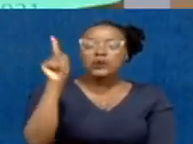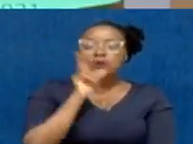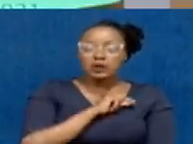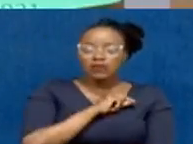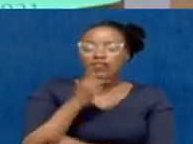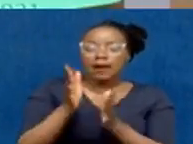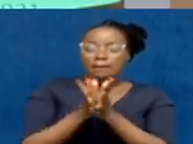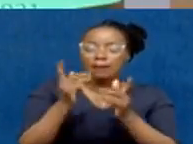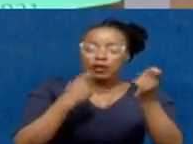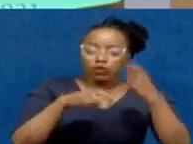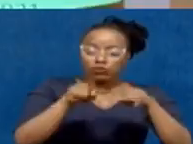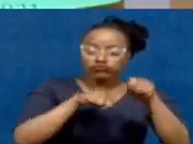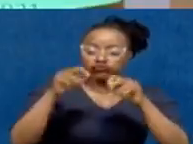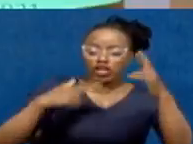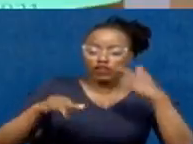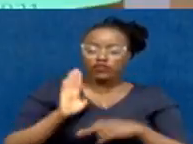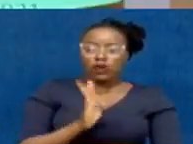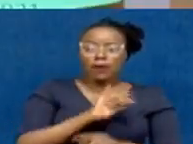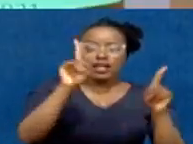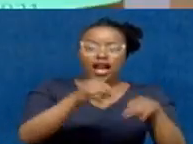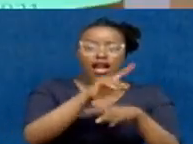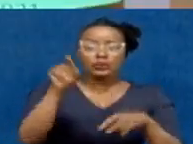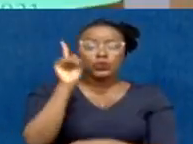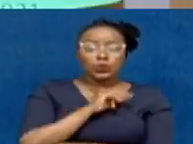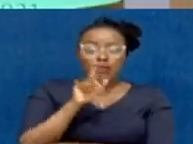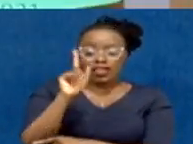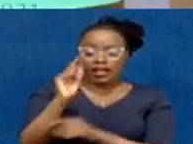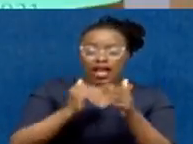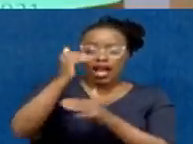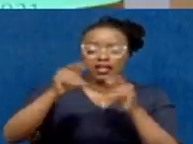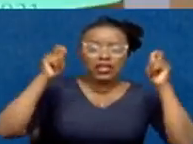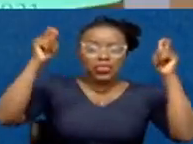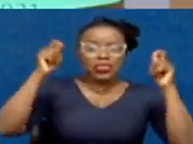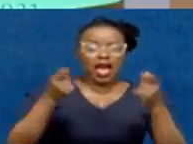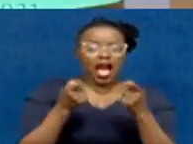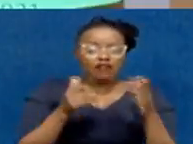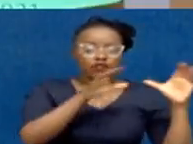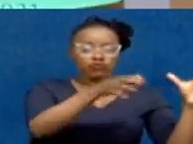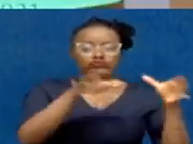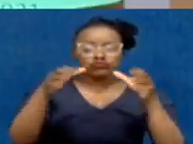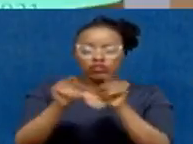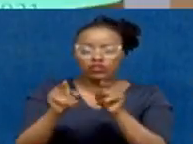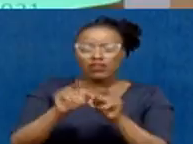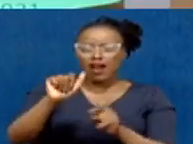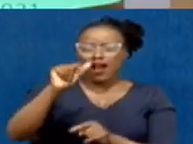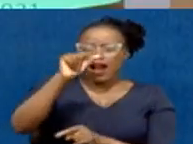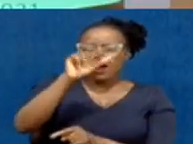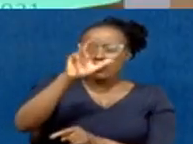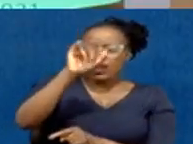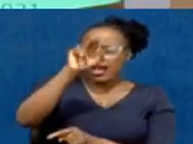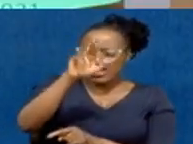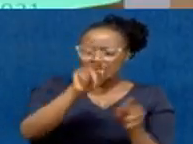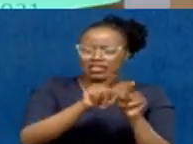So the Public Procurement Administrative Review Board nullified the tender following a protest by several firms including Arguraer printing